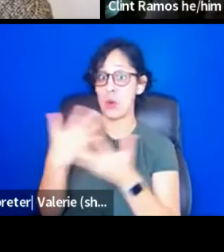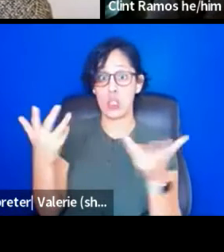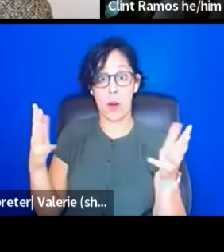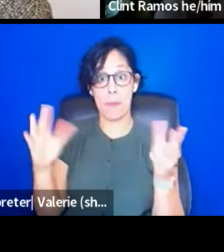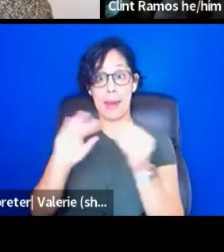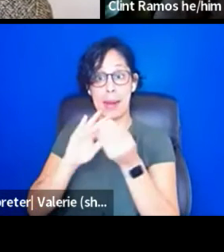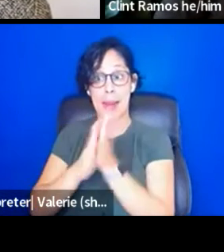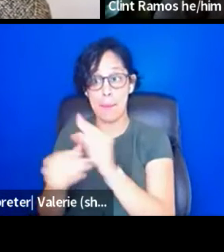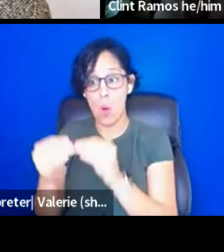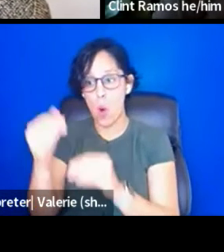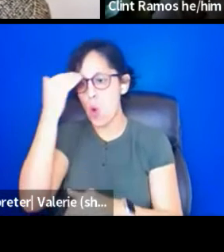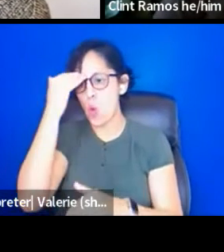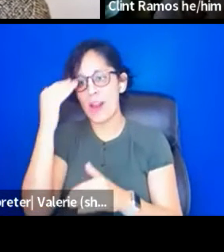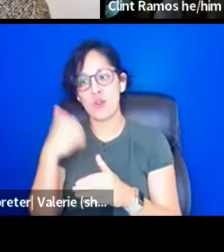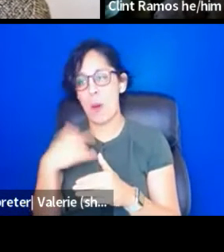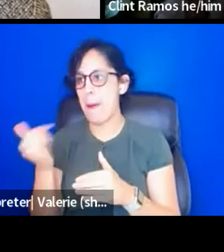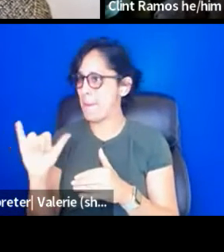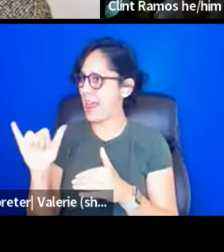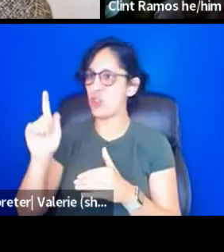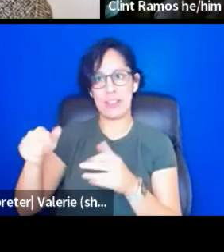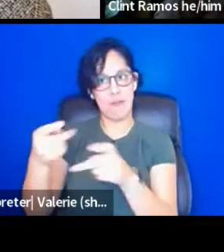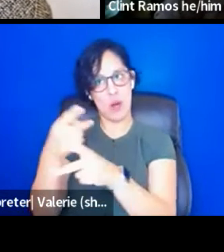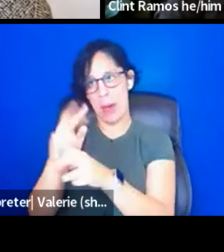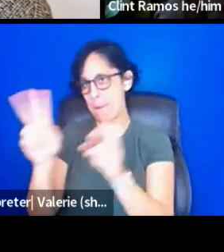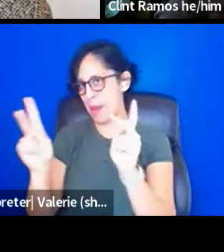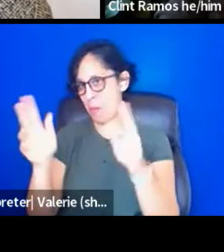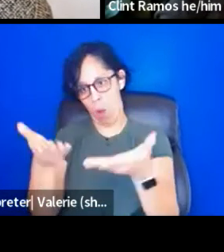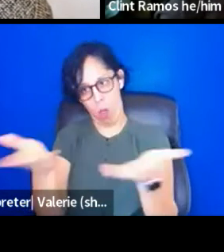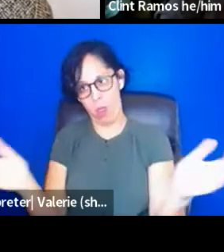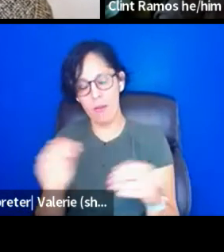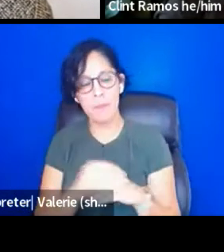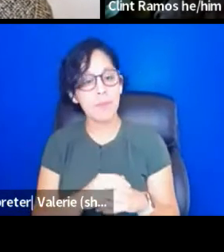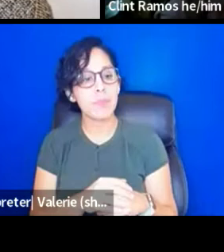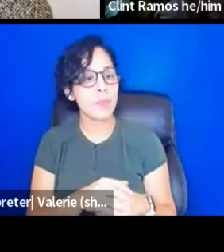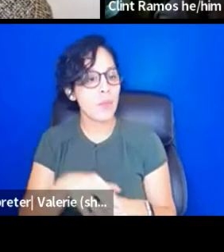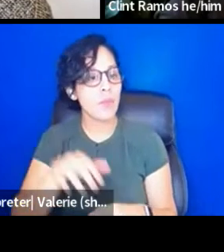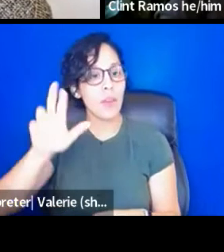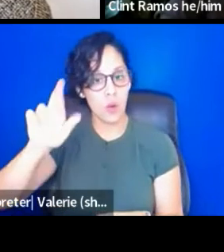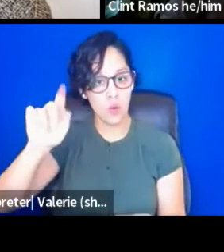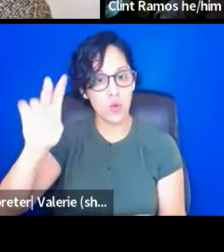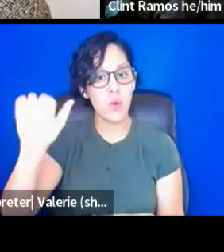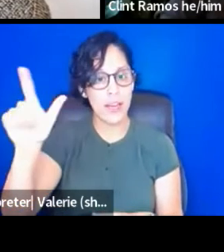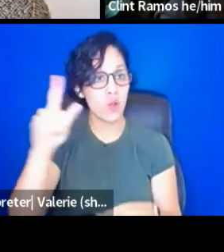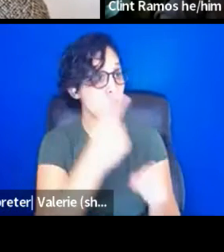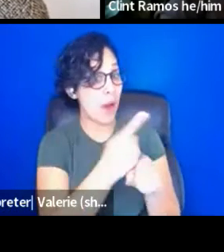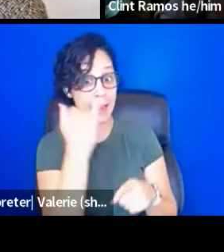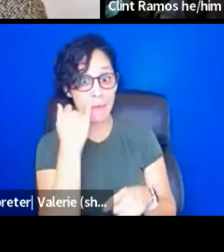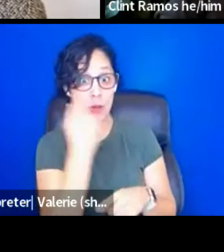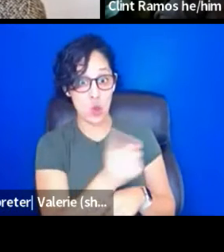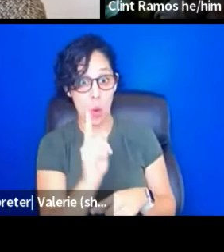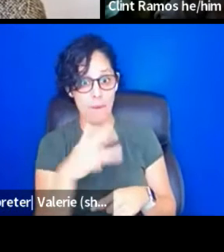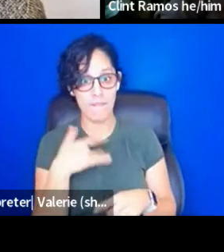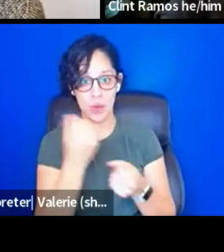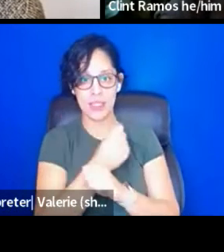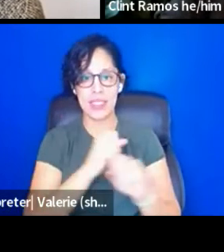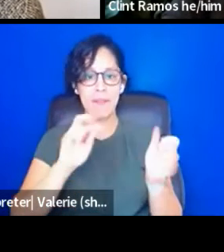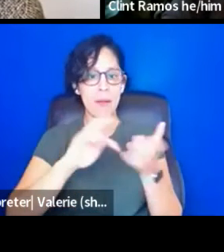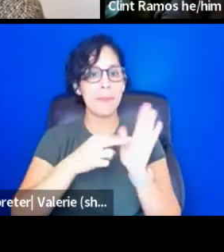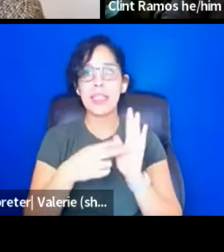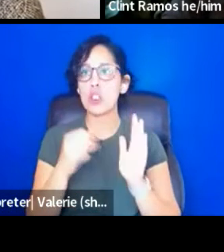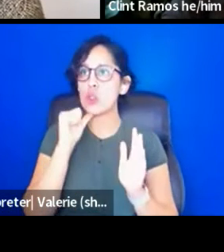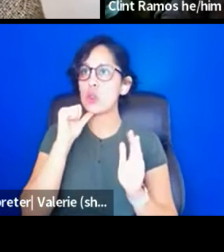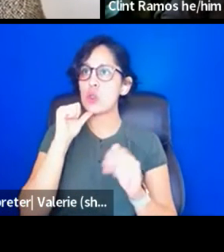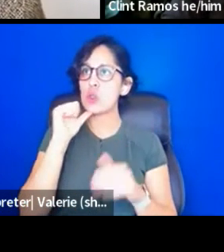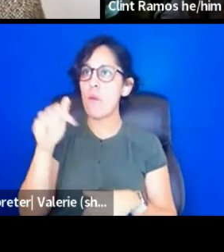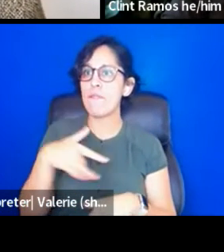Absolutely. And we just encourage folks, if you, if you feel safe in a space, please know that you never, it's never had to be a hill that you die on. You do not have to